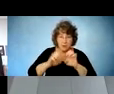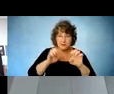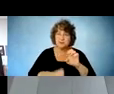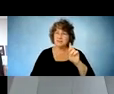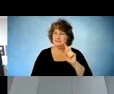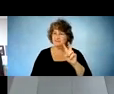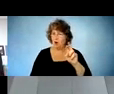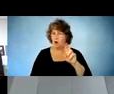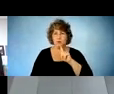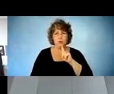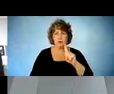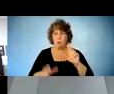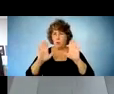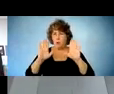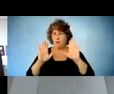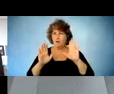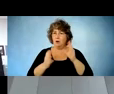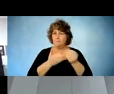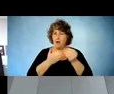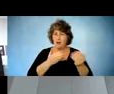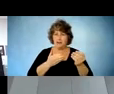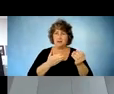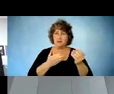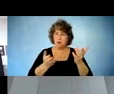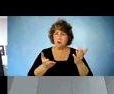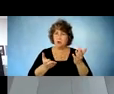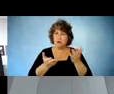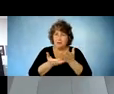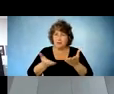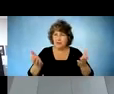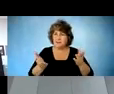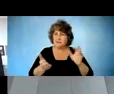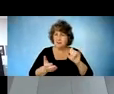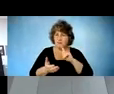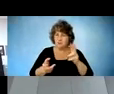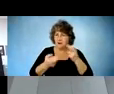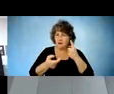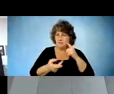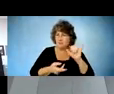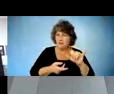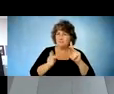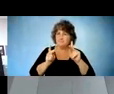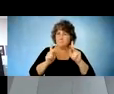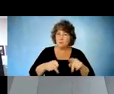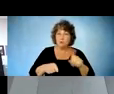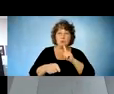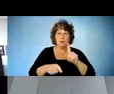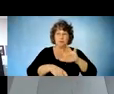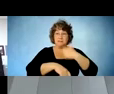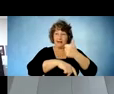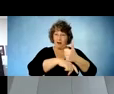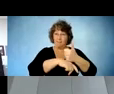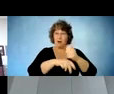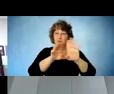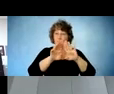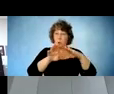um the recommended items for this this person and his employer is in the process of installing door openers within the facility for him to